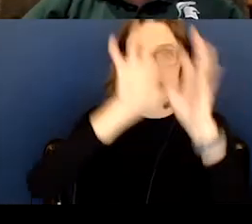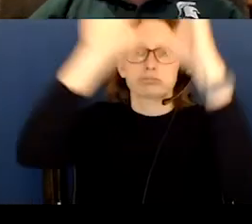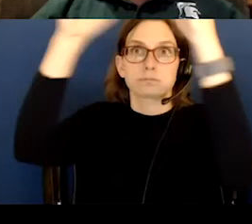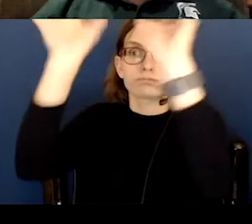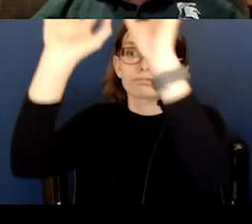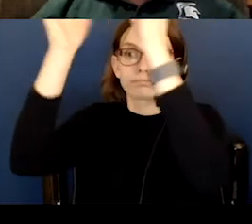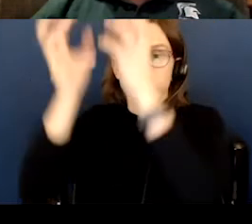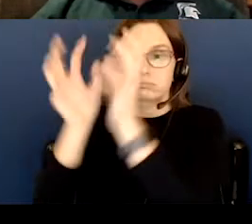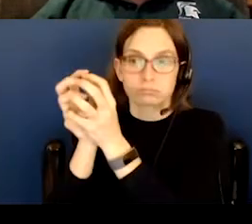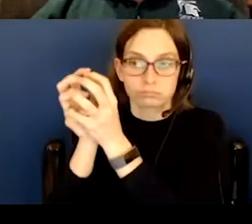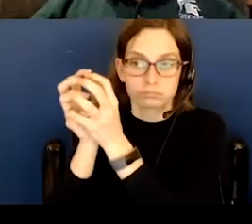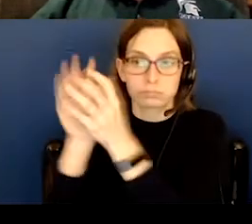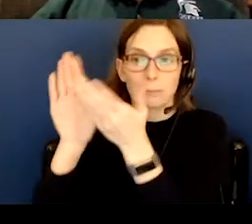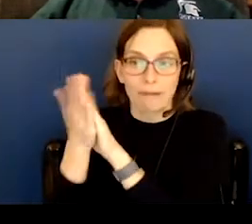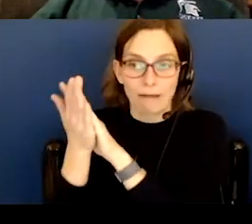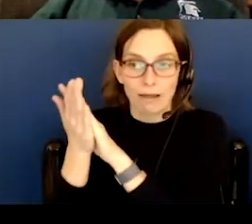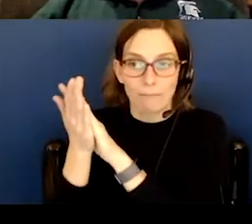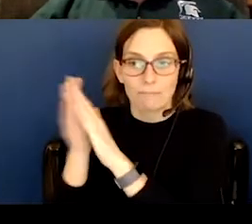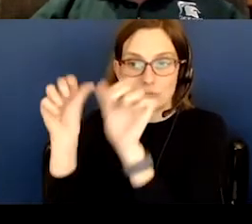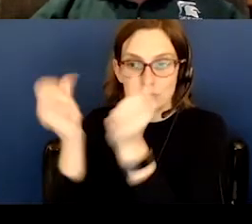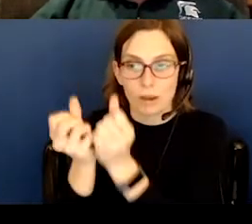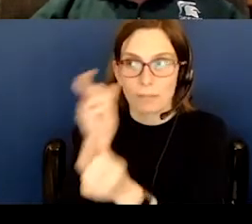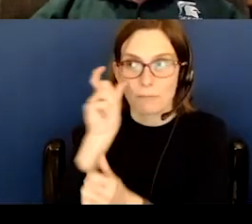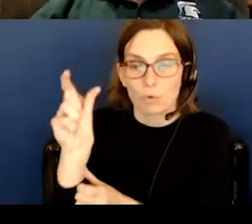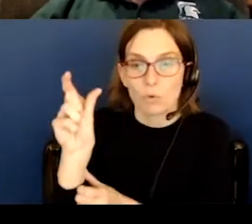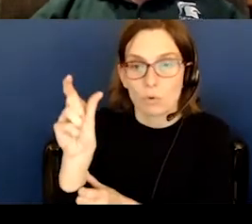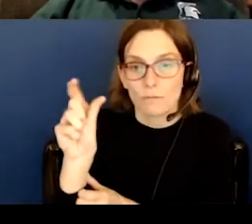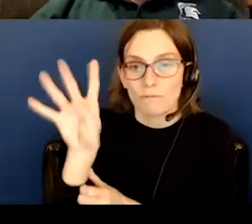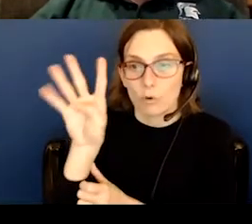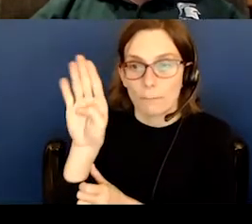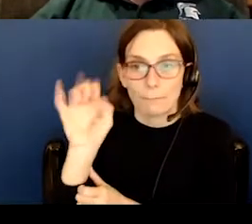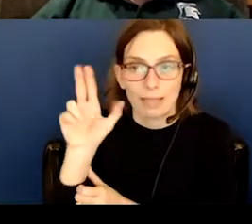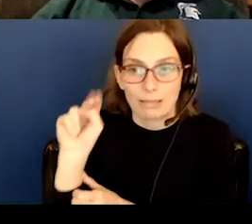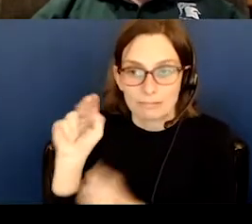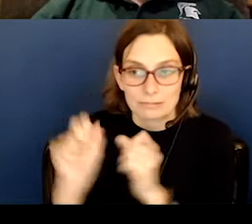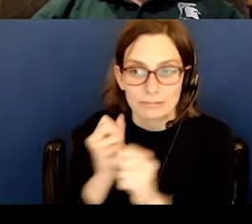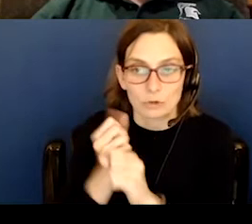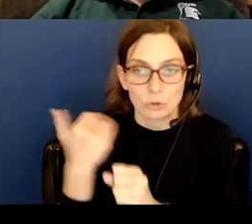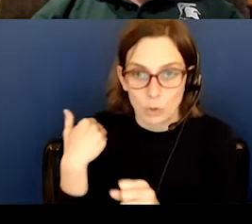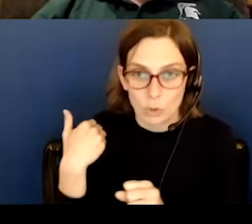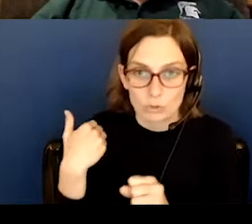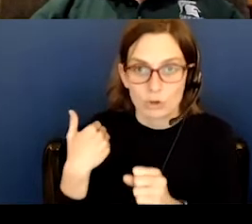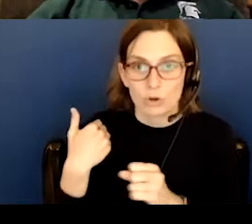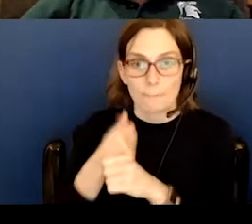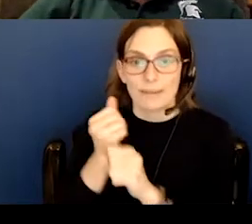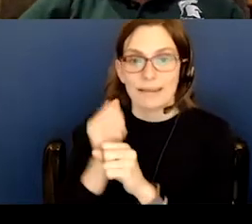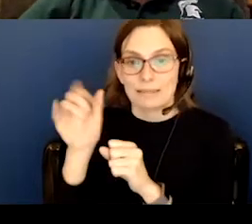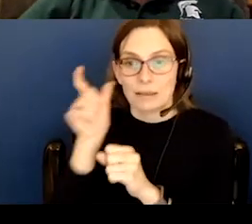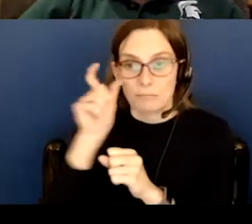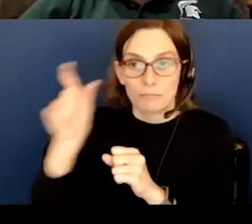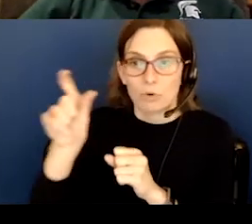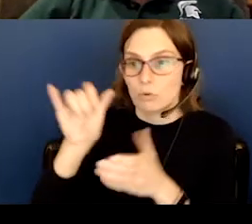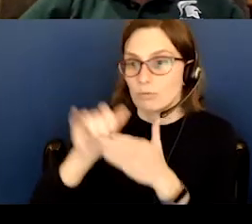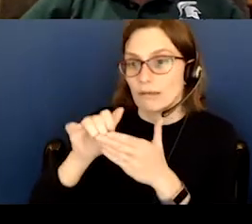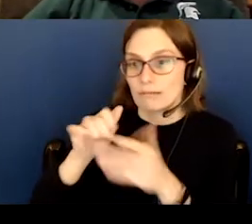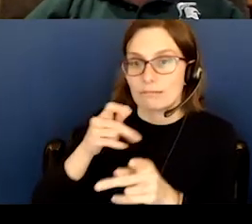would have been over 4 billion years ago, but the formation period of the moon under that scenario is just a